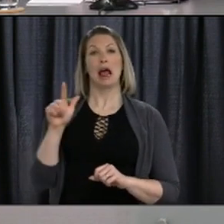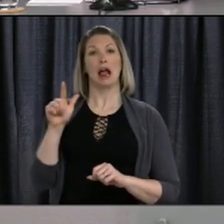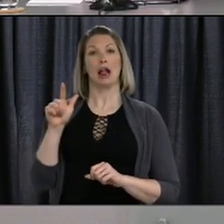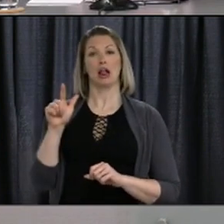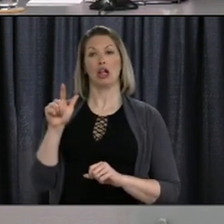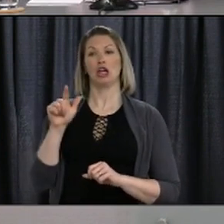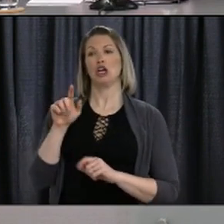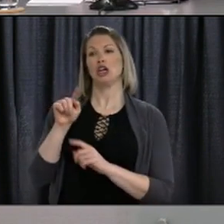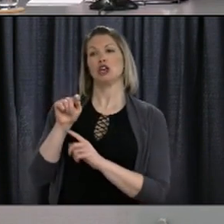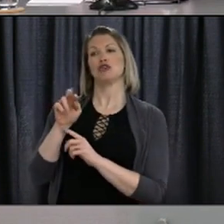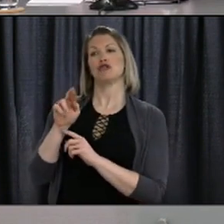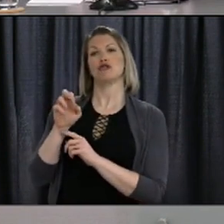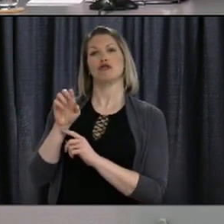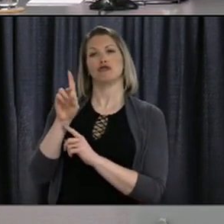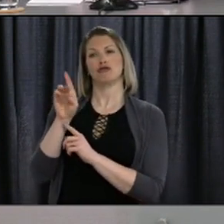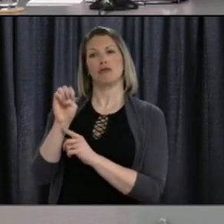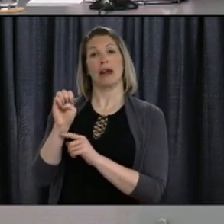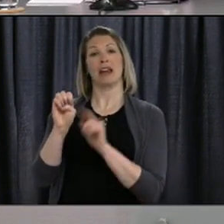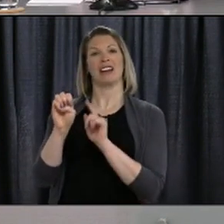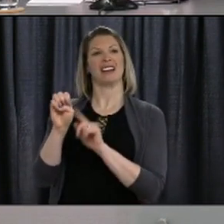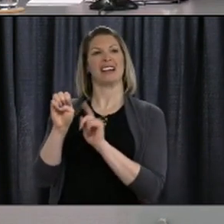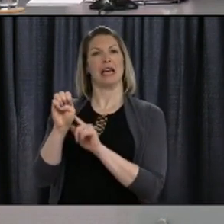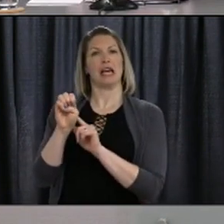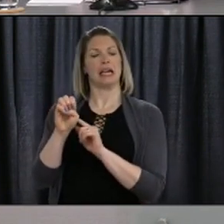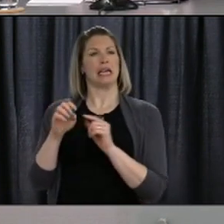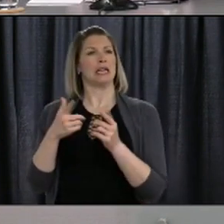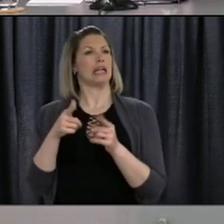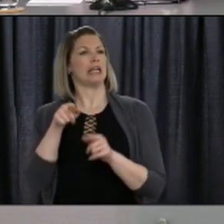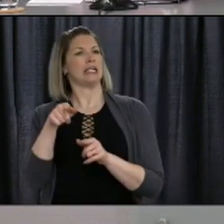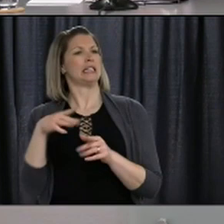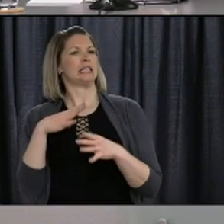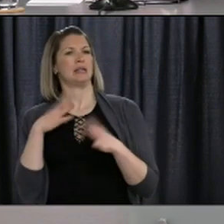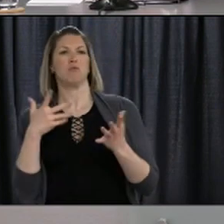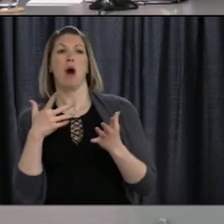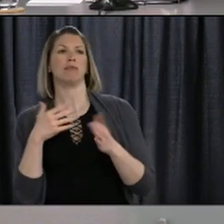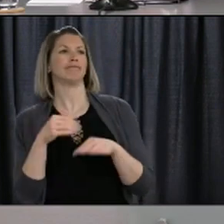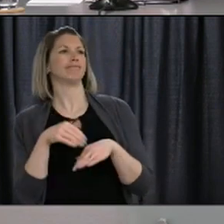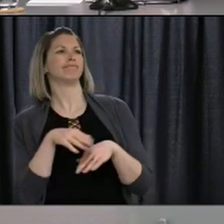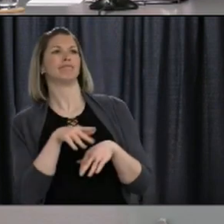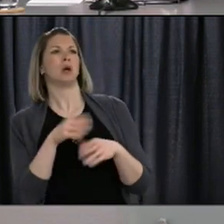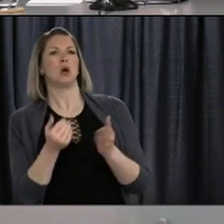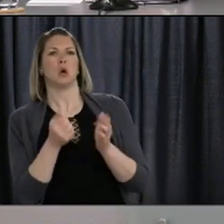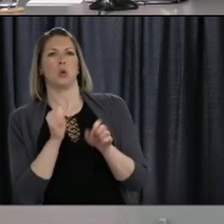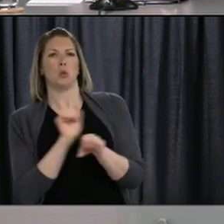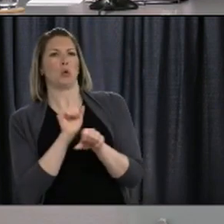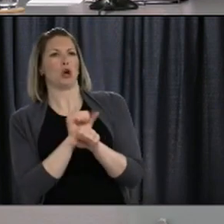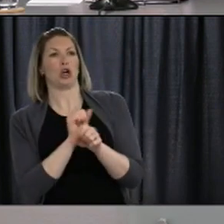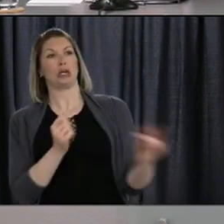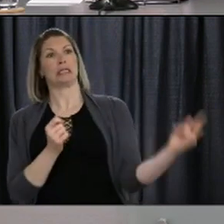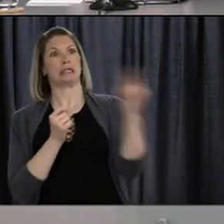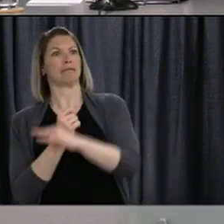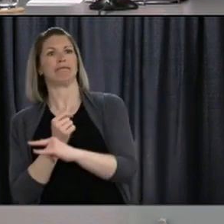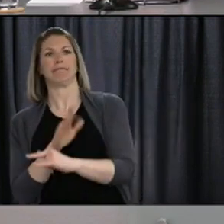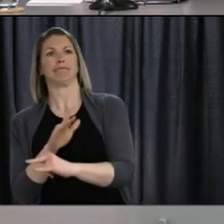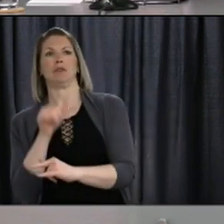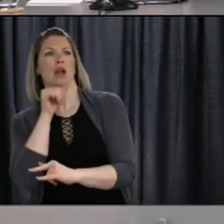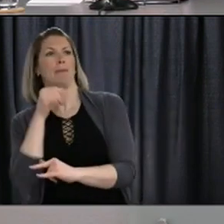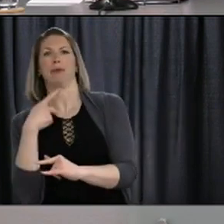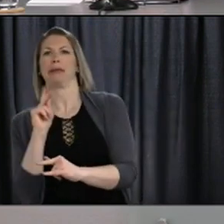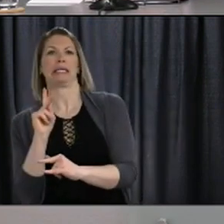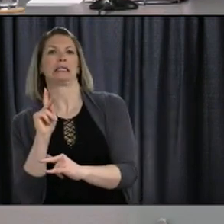outside the province, and apparently a lot of these workers are not bringing in unique skills that are not available here. Why isn't the province